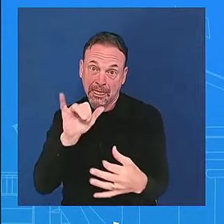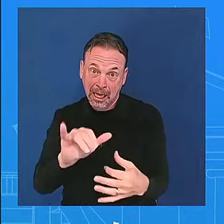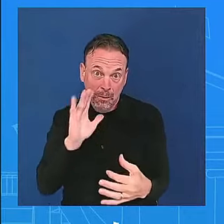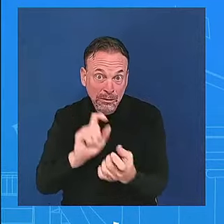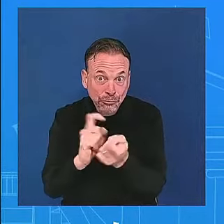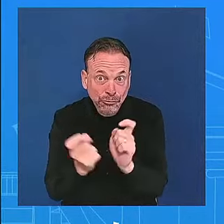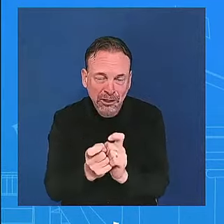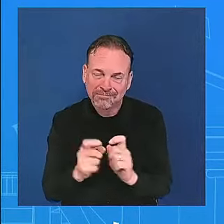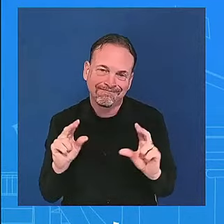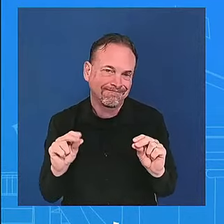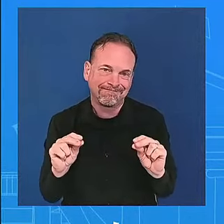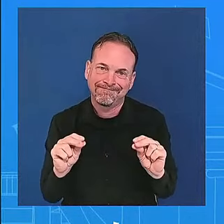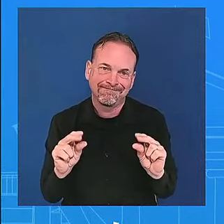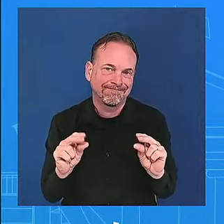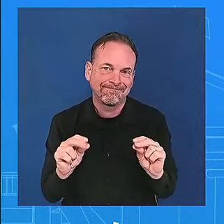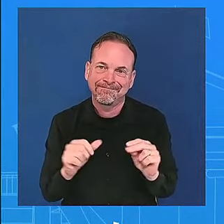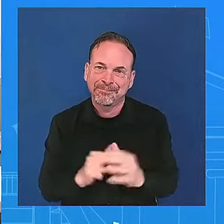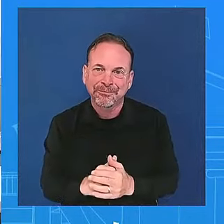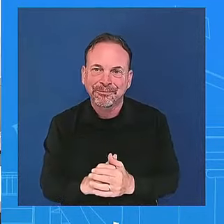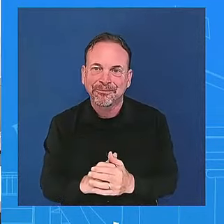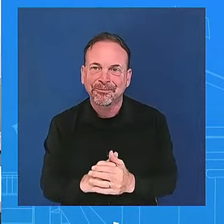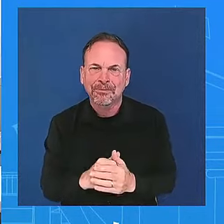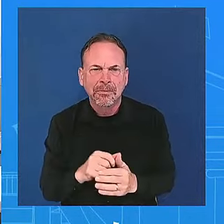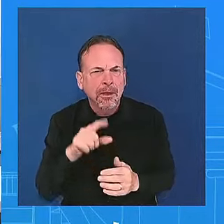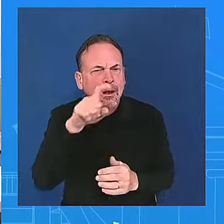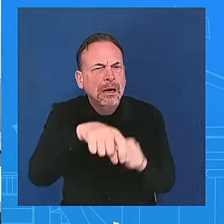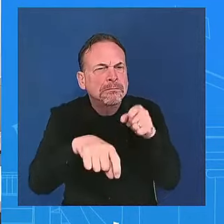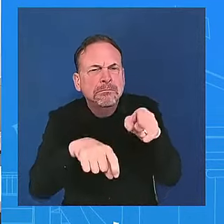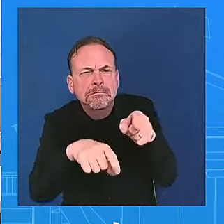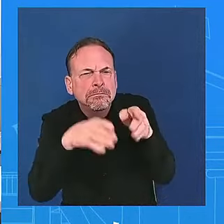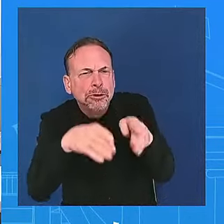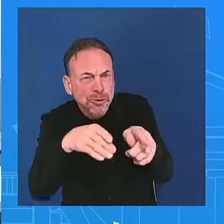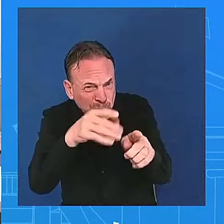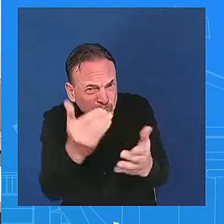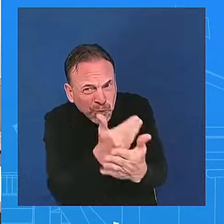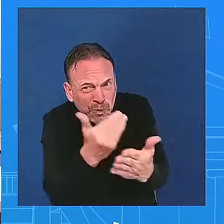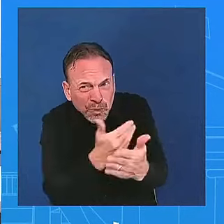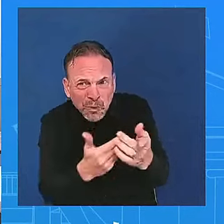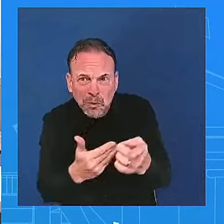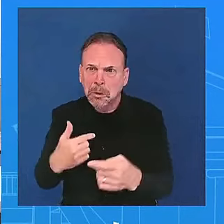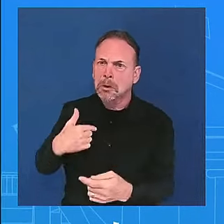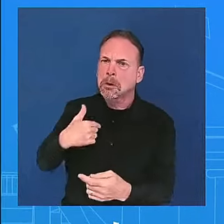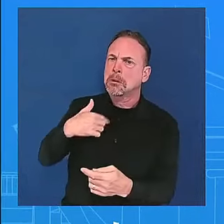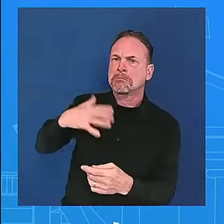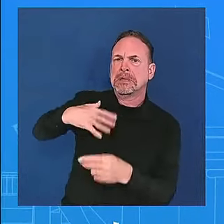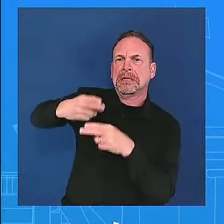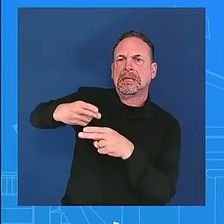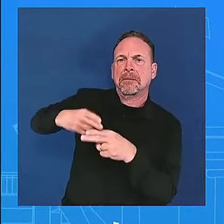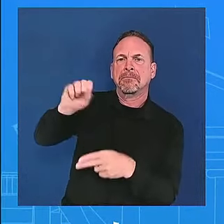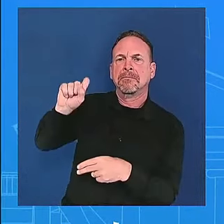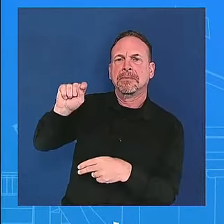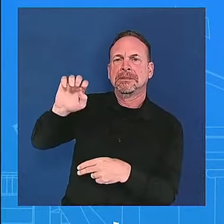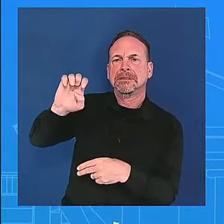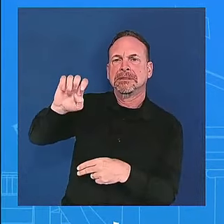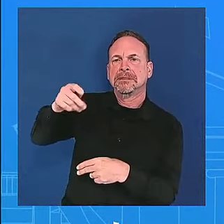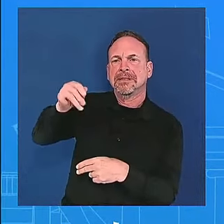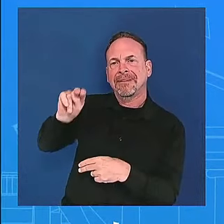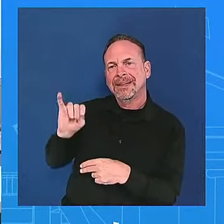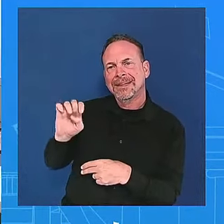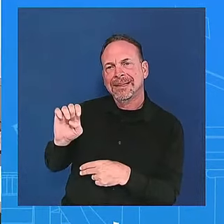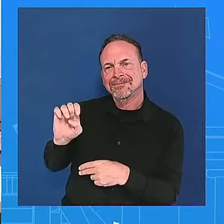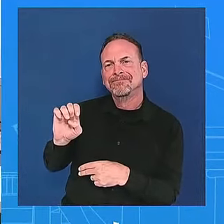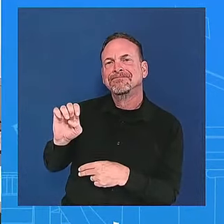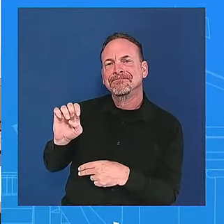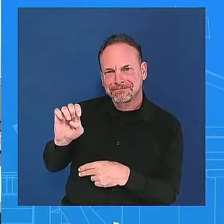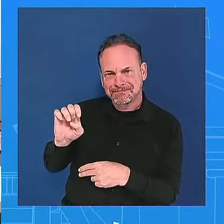to the yes oh hi stephanie hi stephanie from bloomberg nice to see you this is your first time in the briefing room not my first time okay